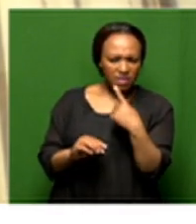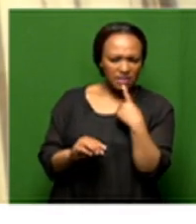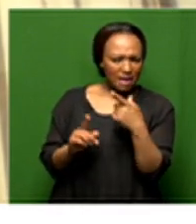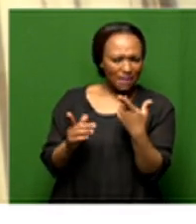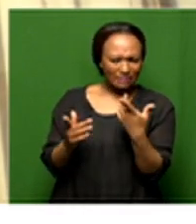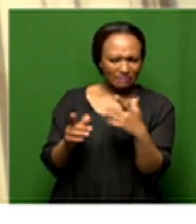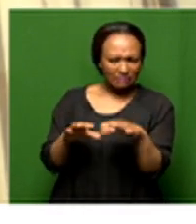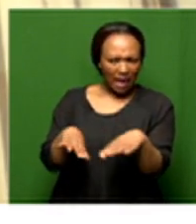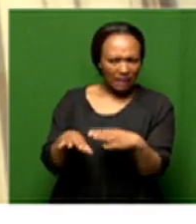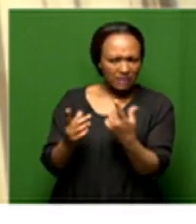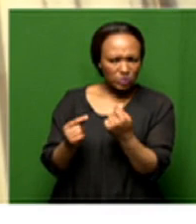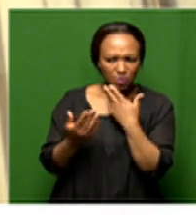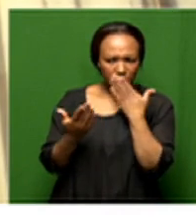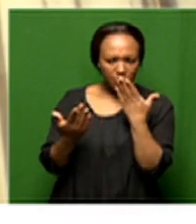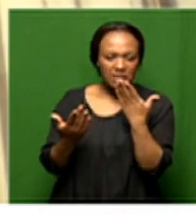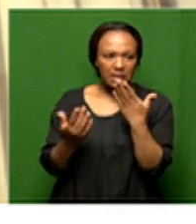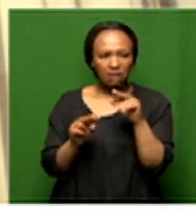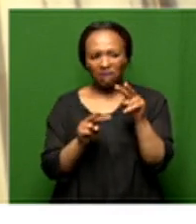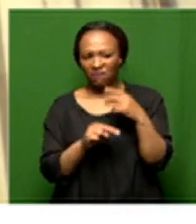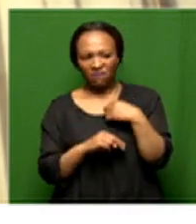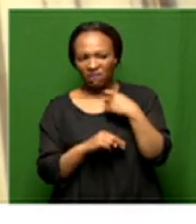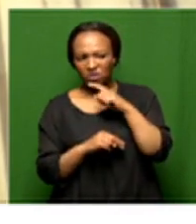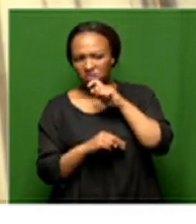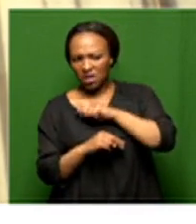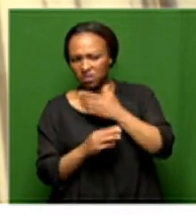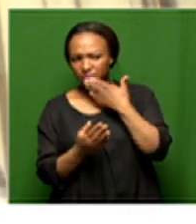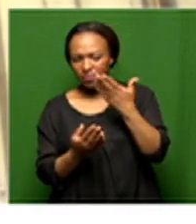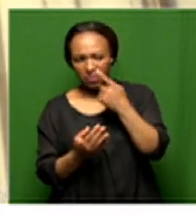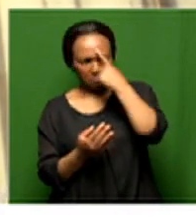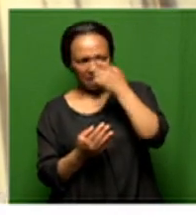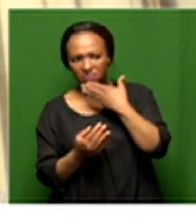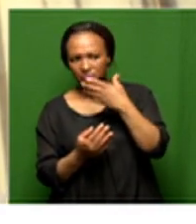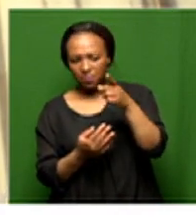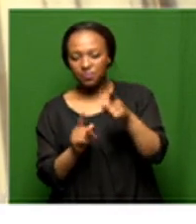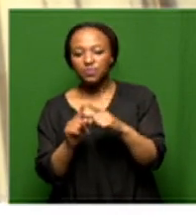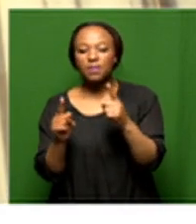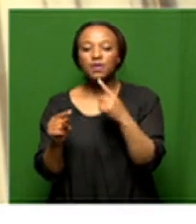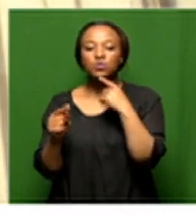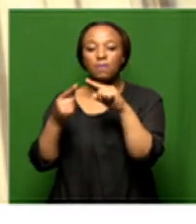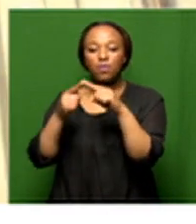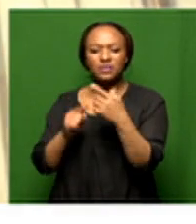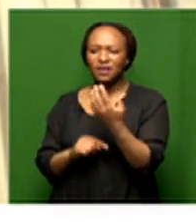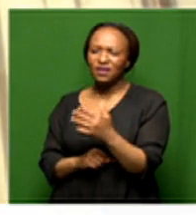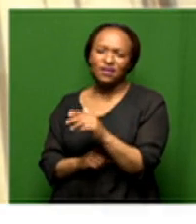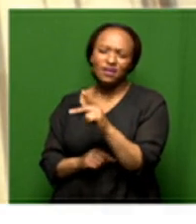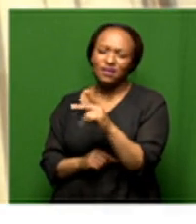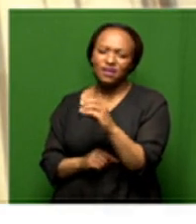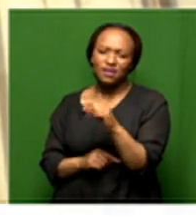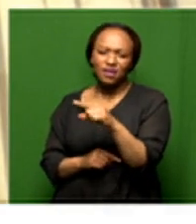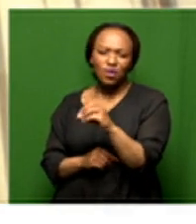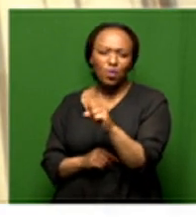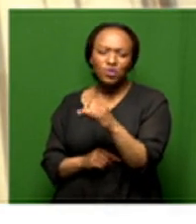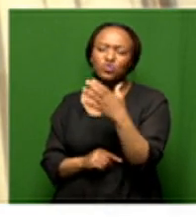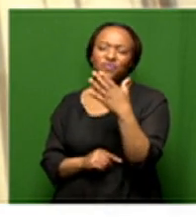believable so i guess in this instance lean we don't have an option you make a valid point that but the hosting these things have been said before